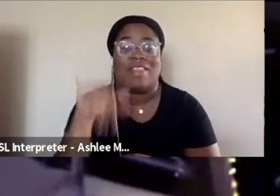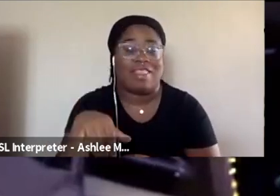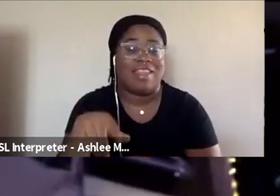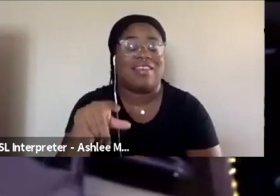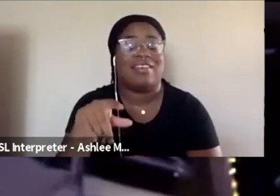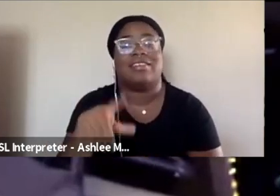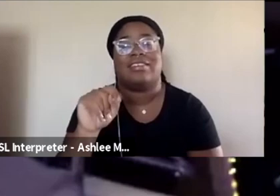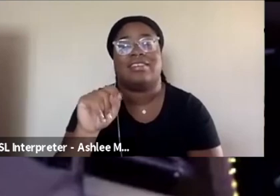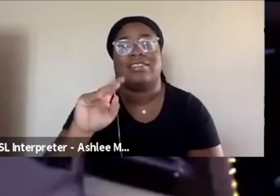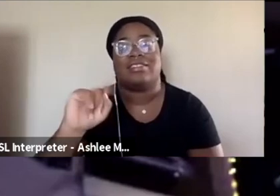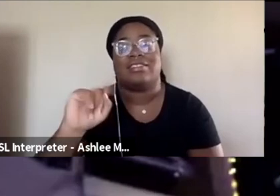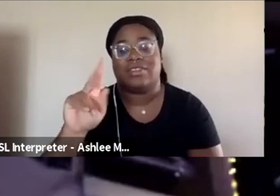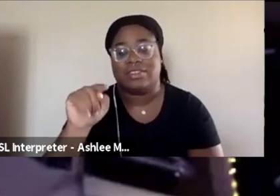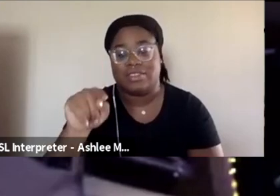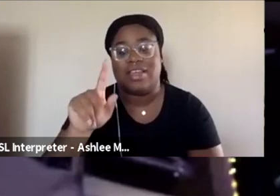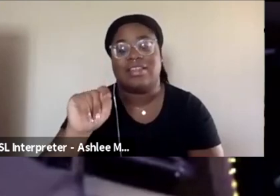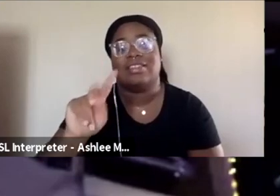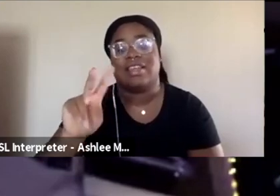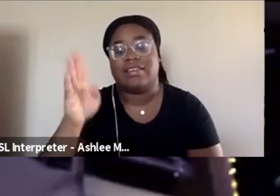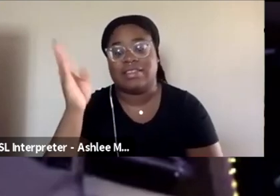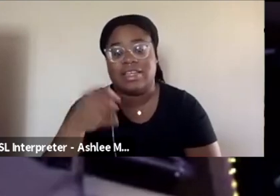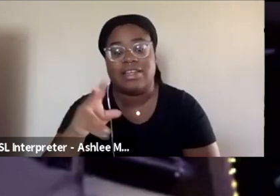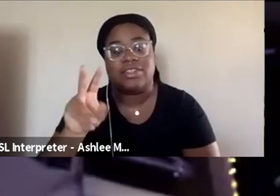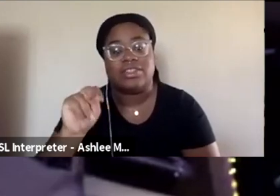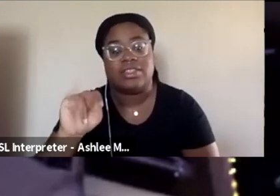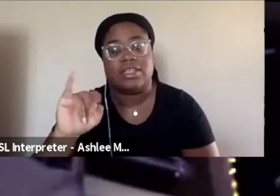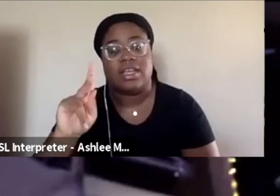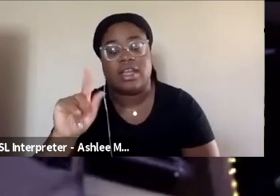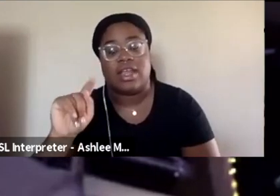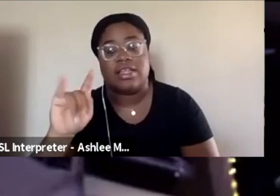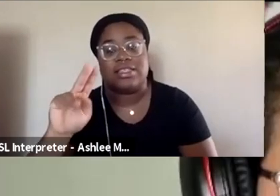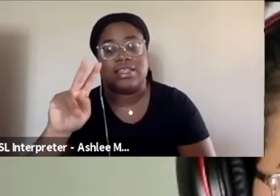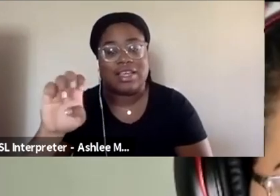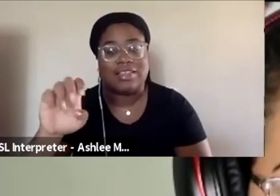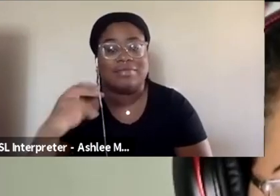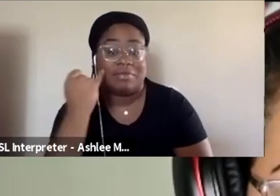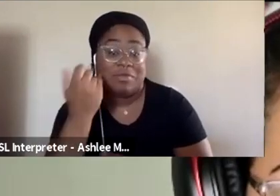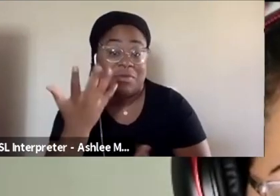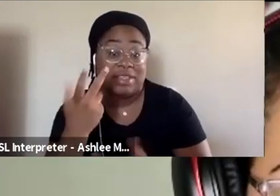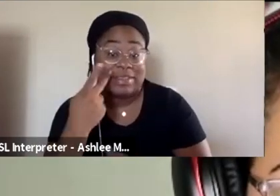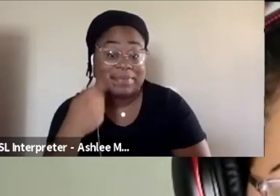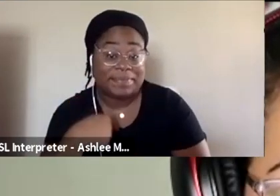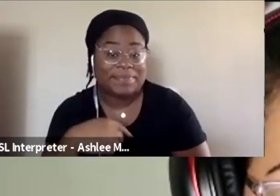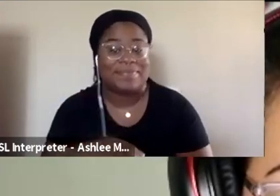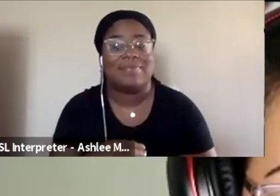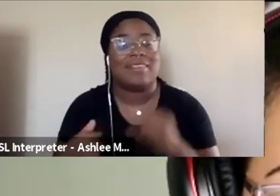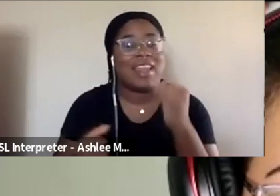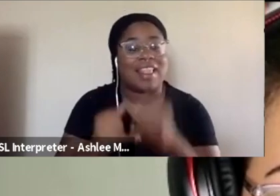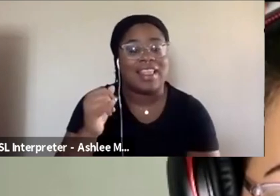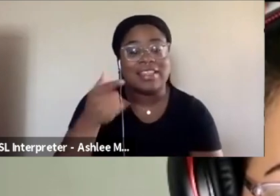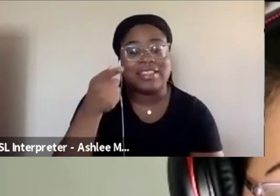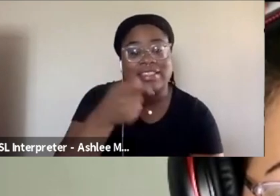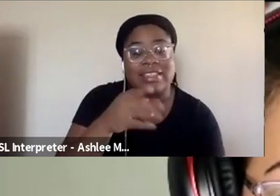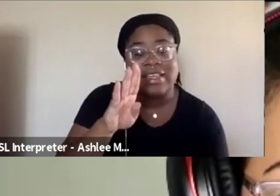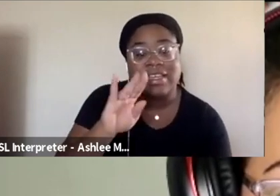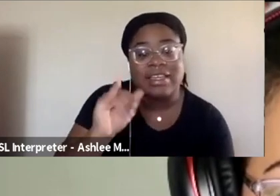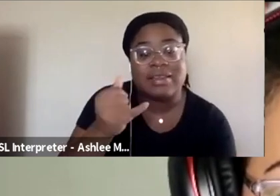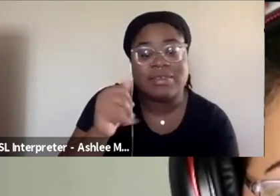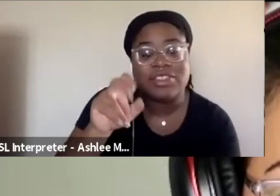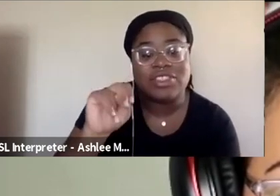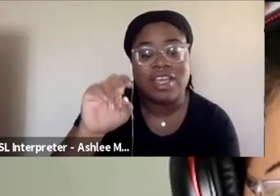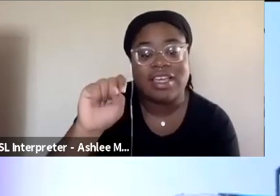Nicotine, N-I-K-A-T-I-N-E. Amazing. And lastly, Bijan Steven, who are you?